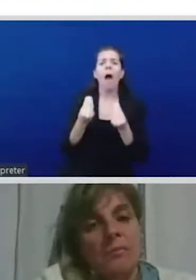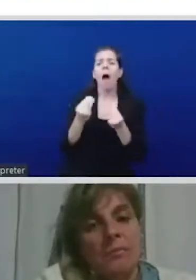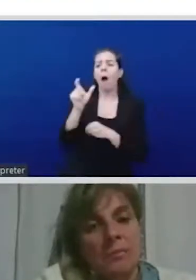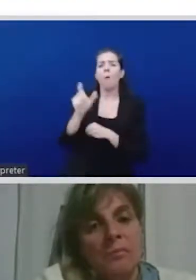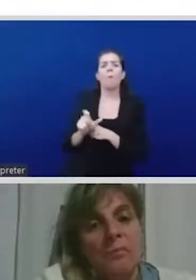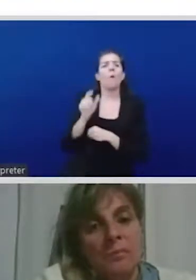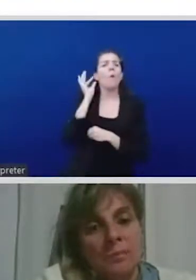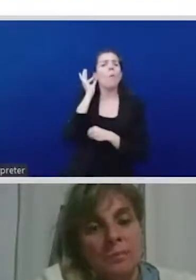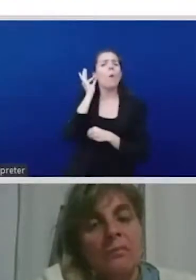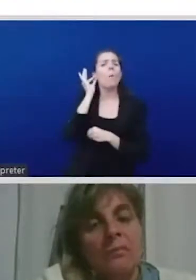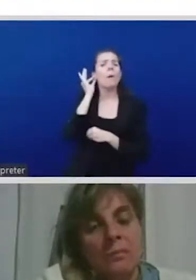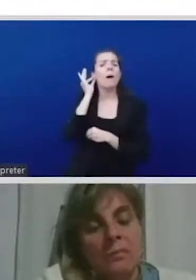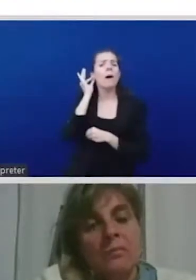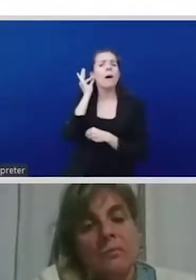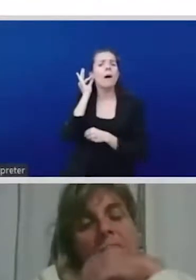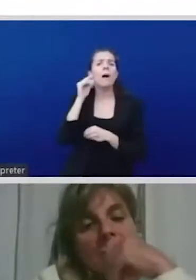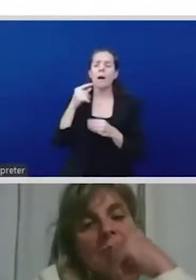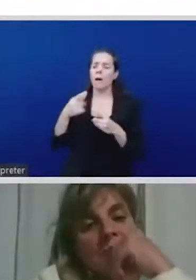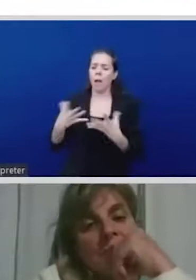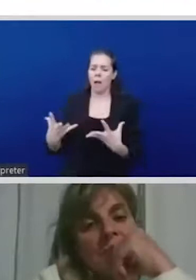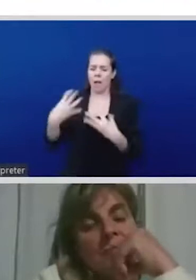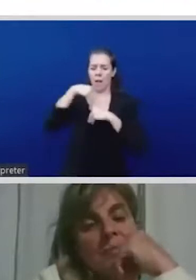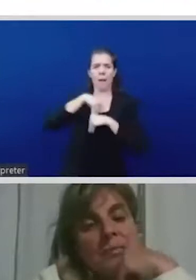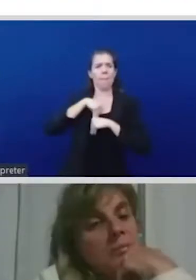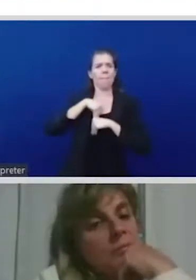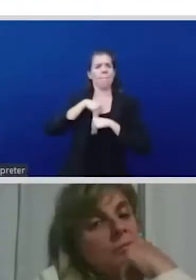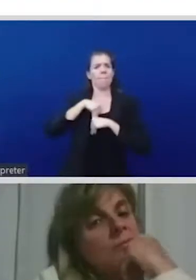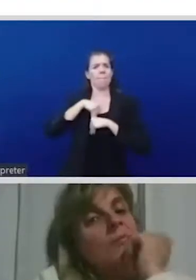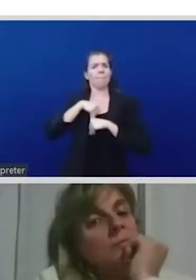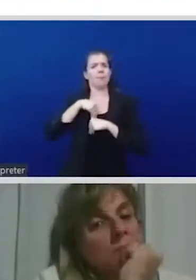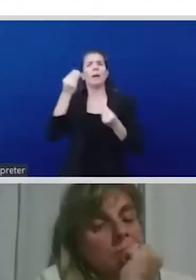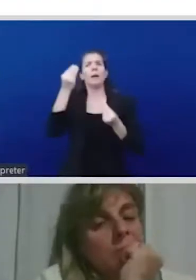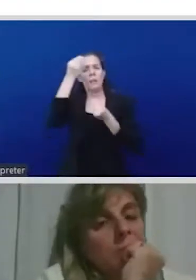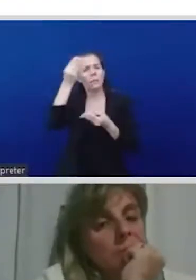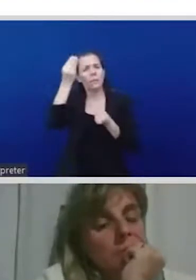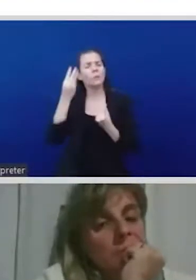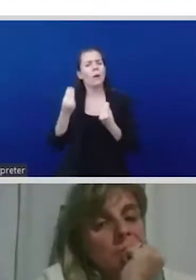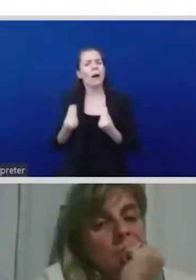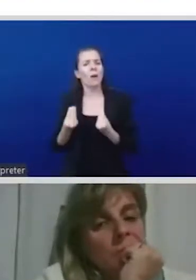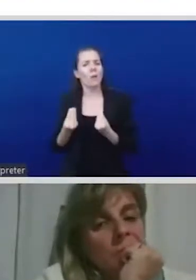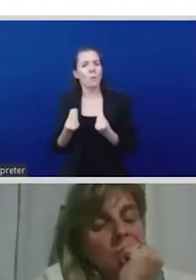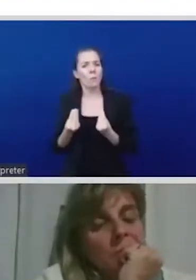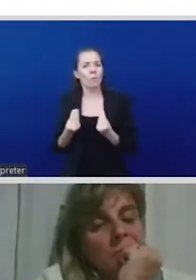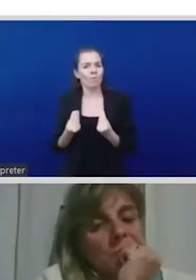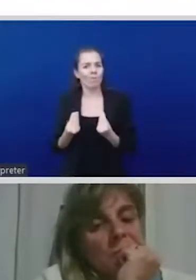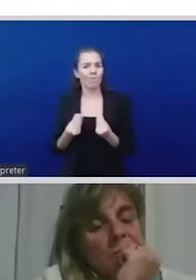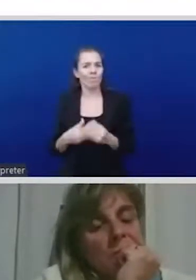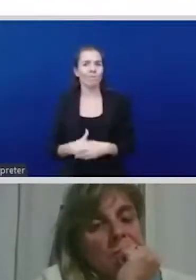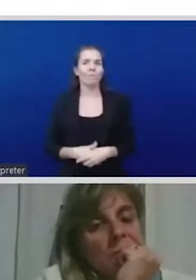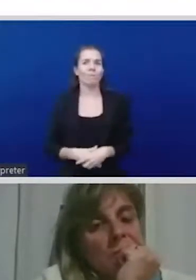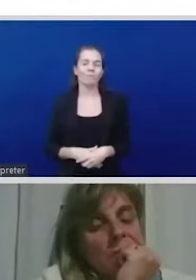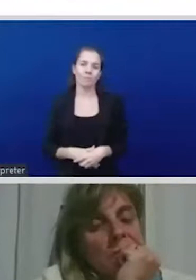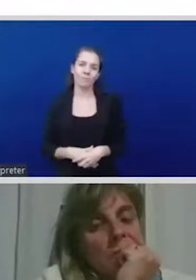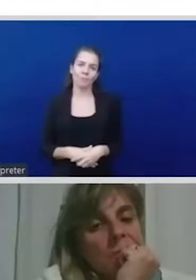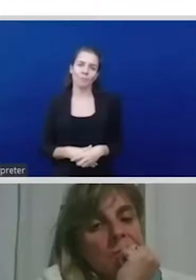fast even if the stimulus packages that were coming through were really slow or it was in fact the different